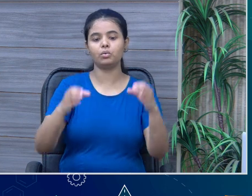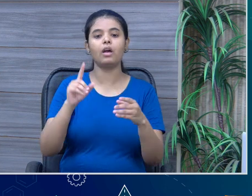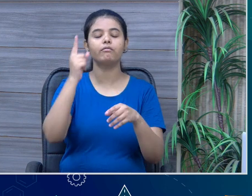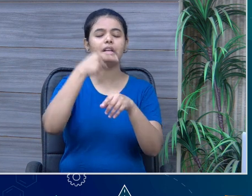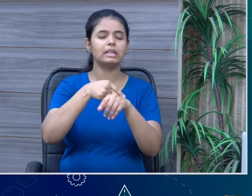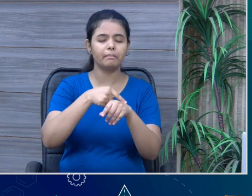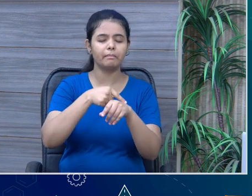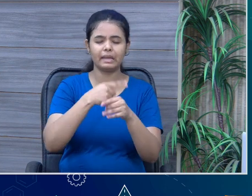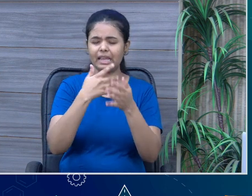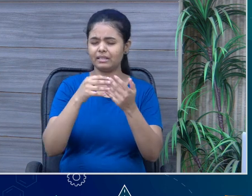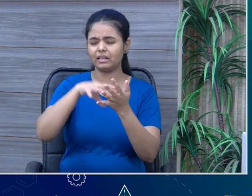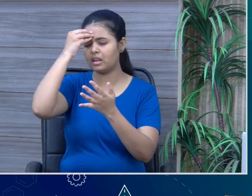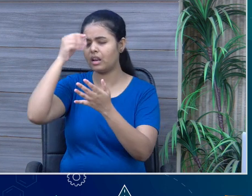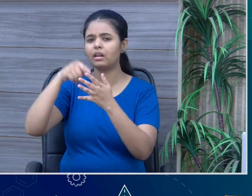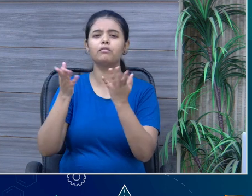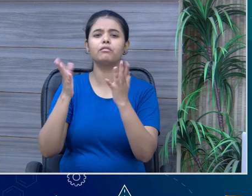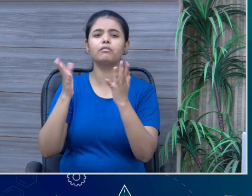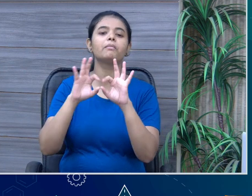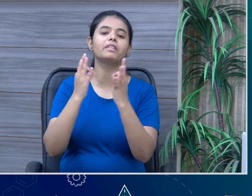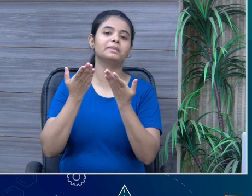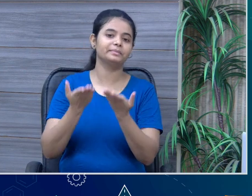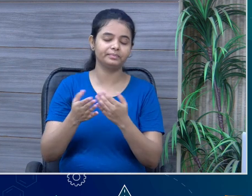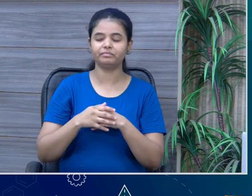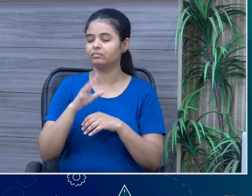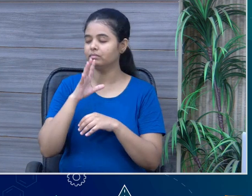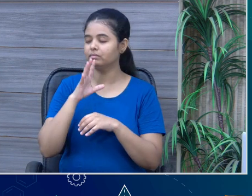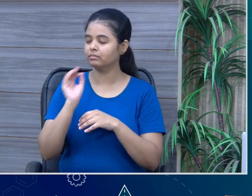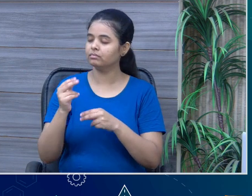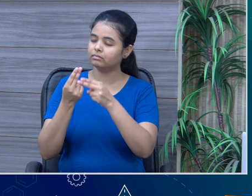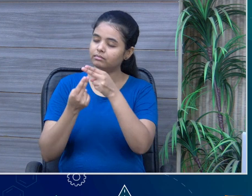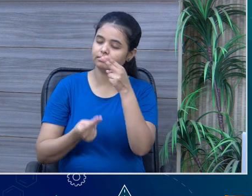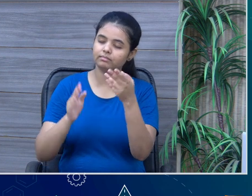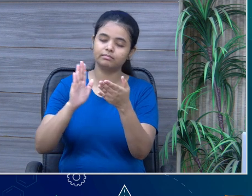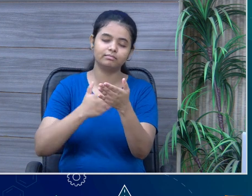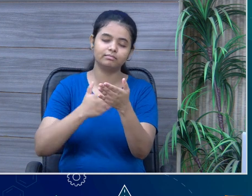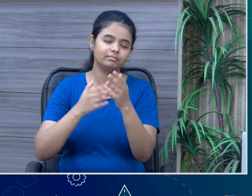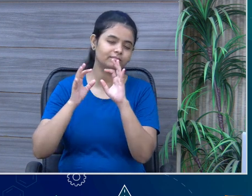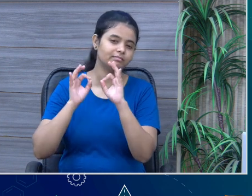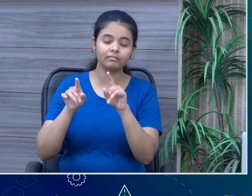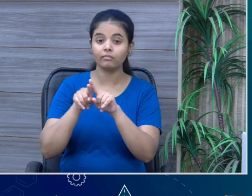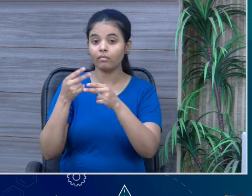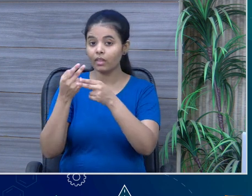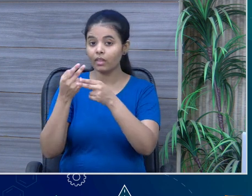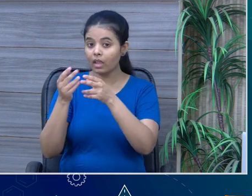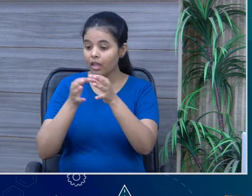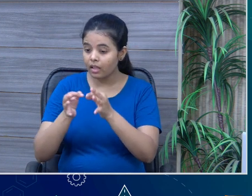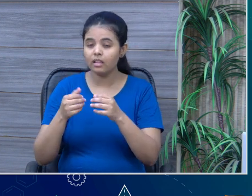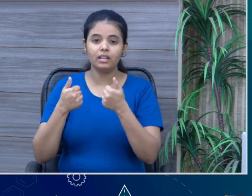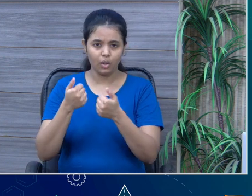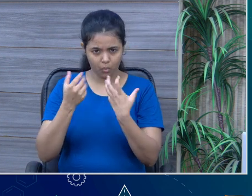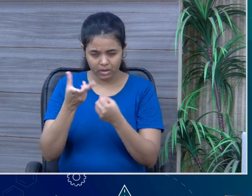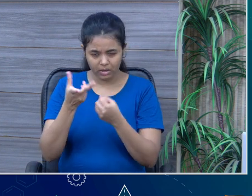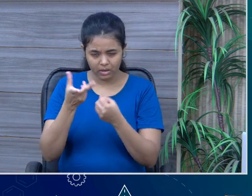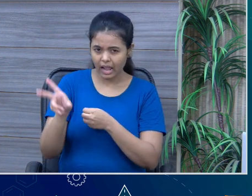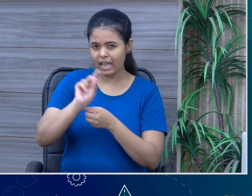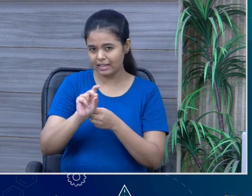story, the main thing of the story. Okay, that was a beautiful story and you narrated it so well. Would you like to read the story once